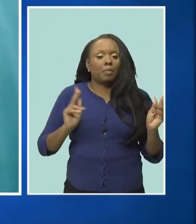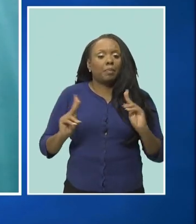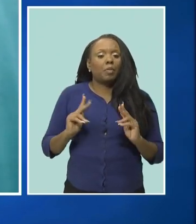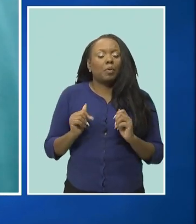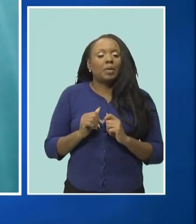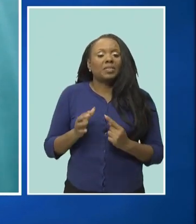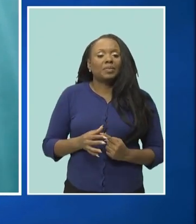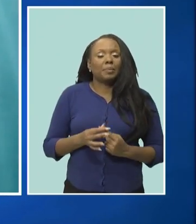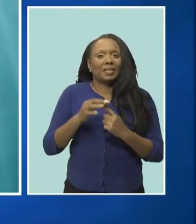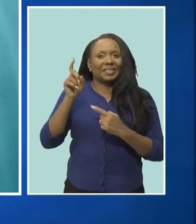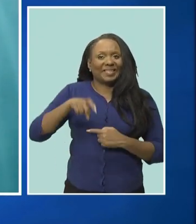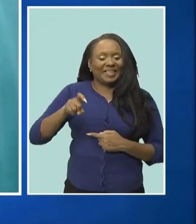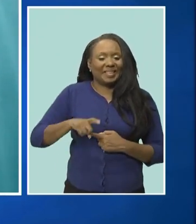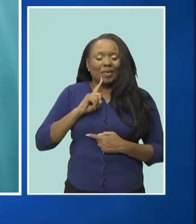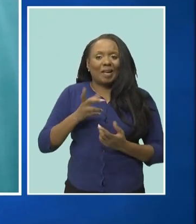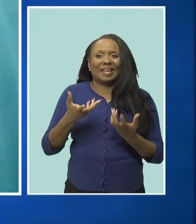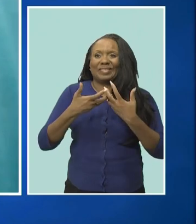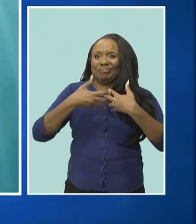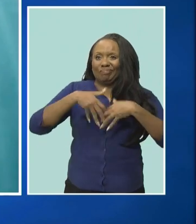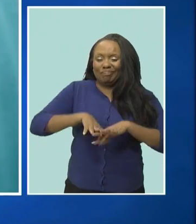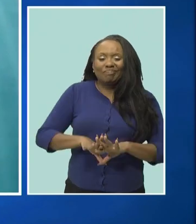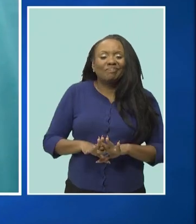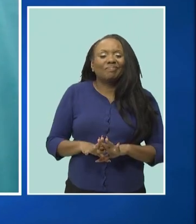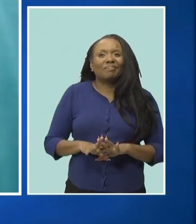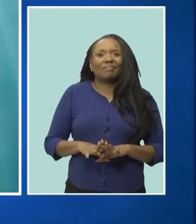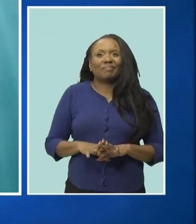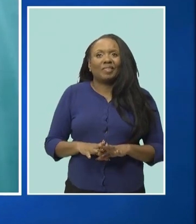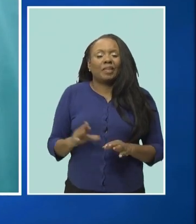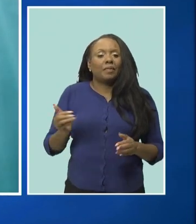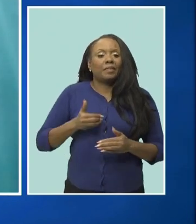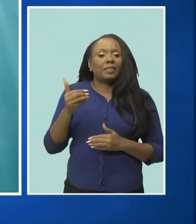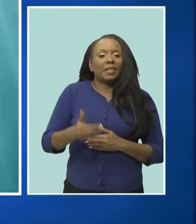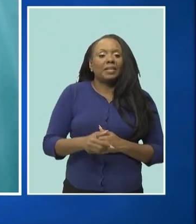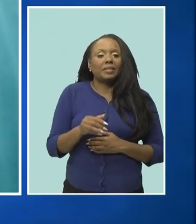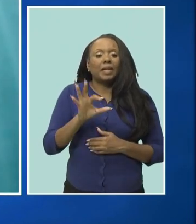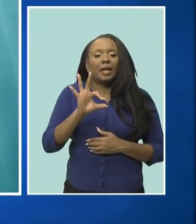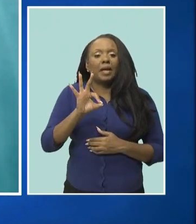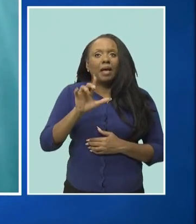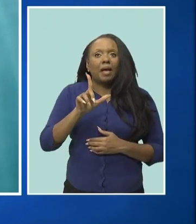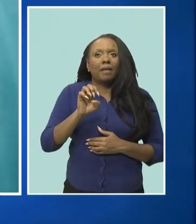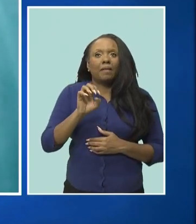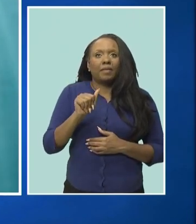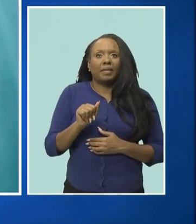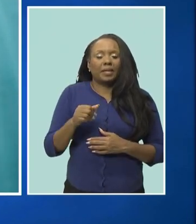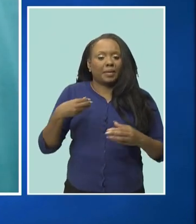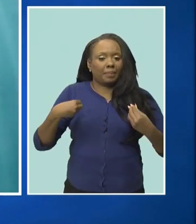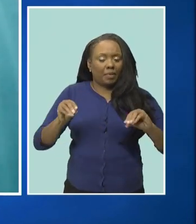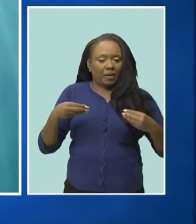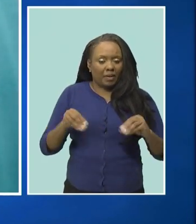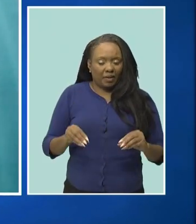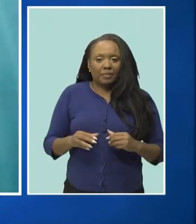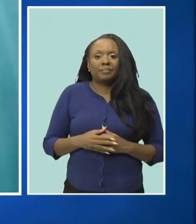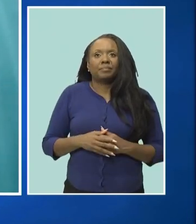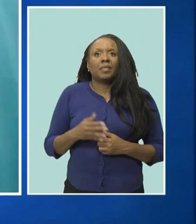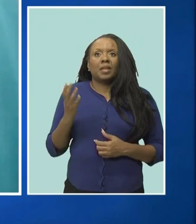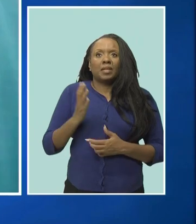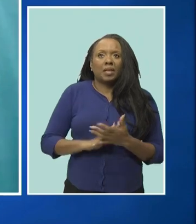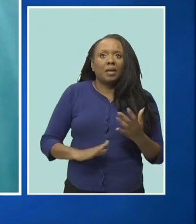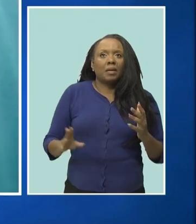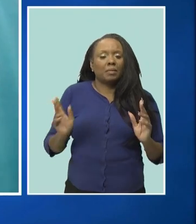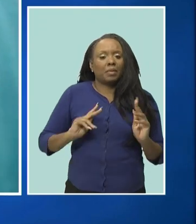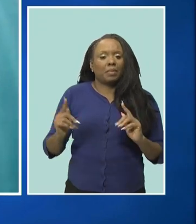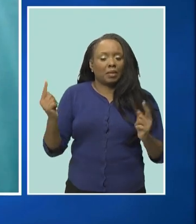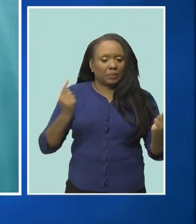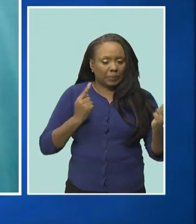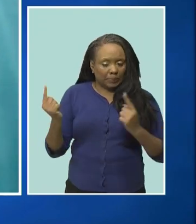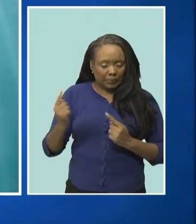incorporate special needs community within the next market like we did for the last one persons we show their spaces are absolutely